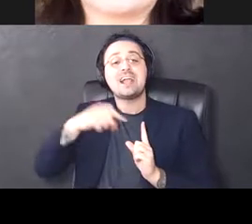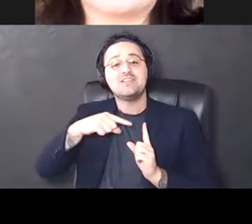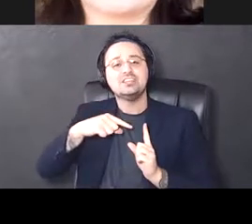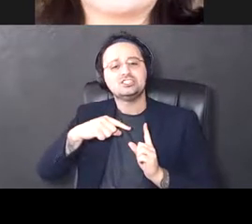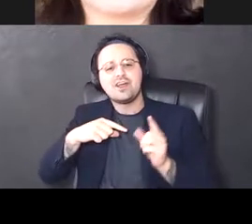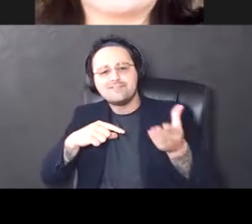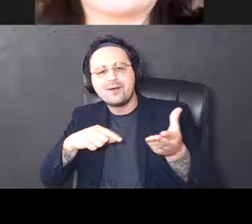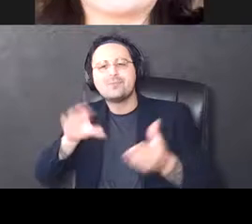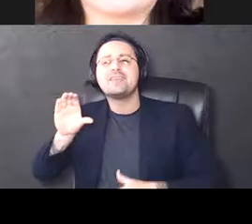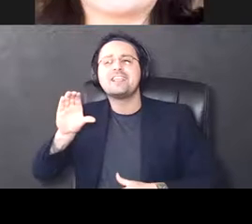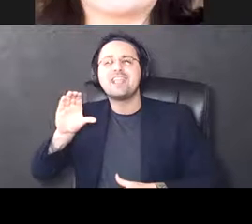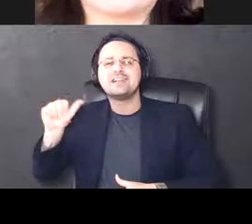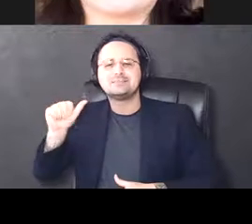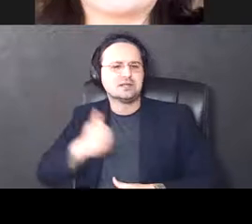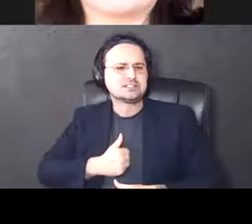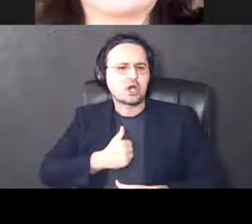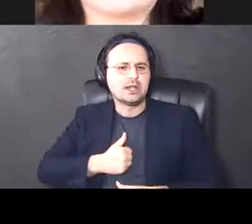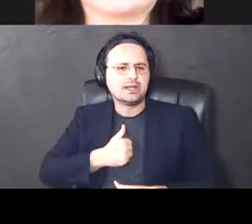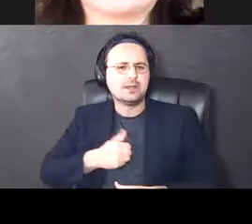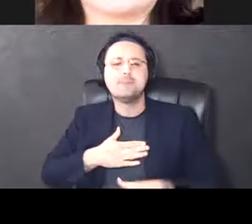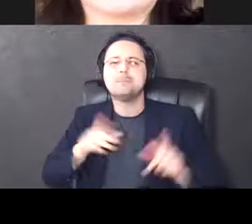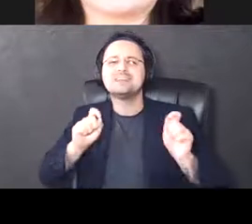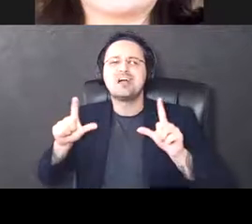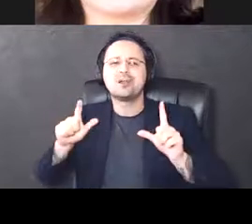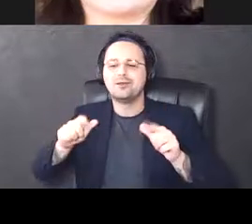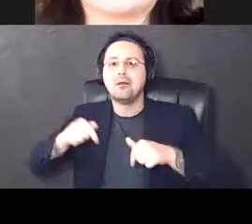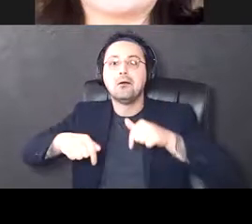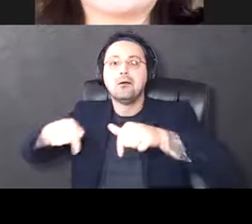calcium chemical. Sorry, I'm on the slides or auto-adventing.